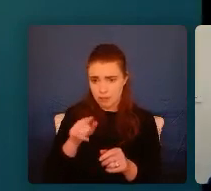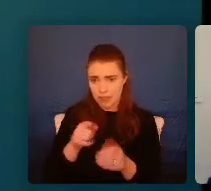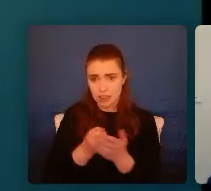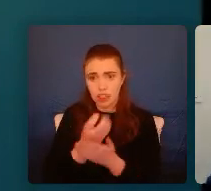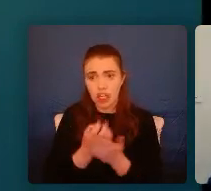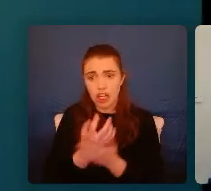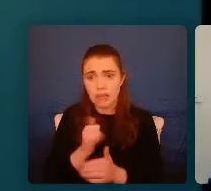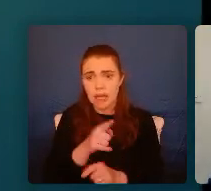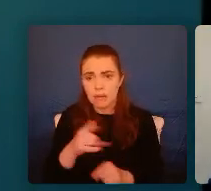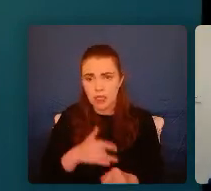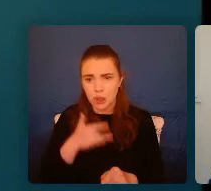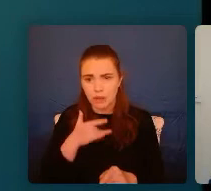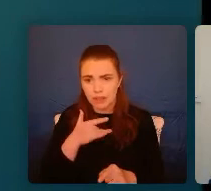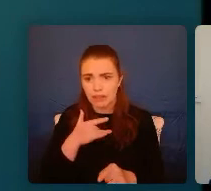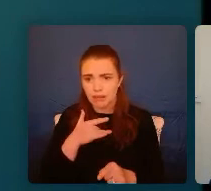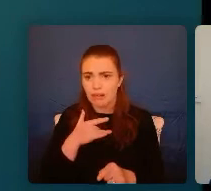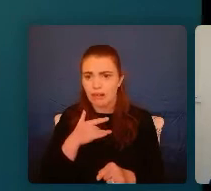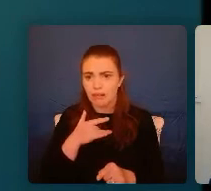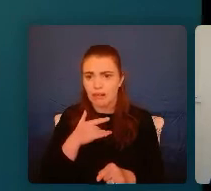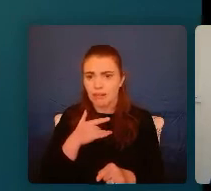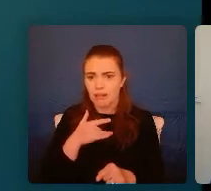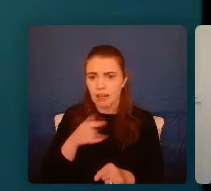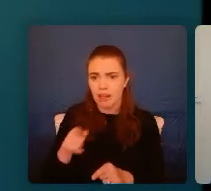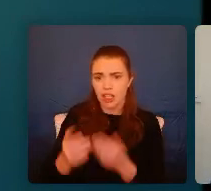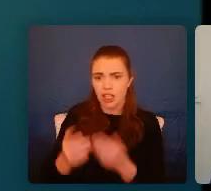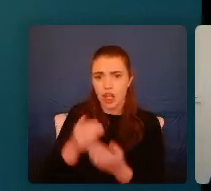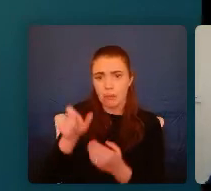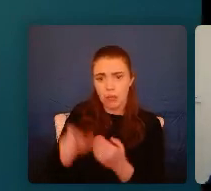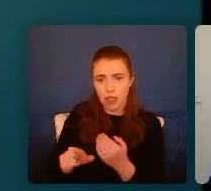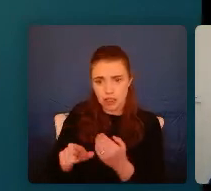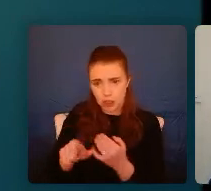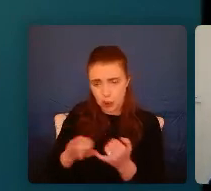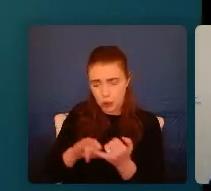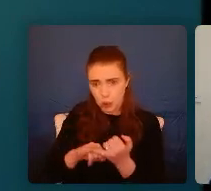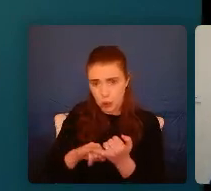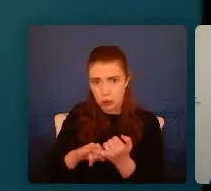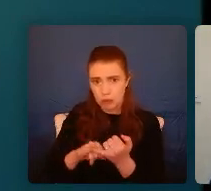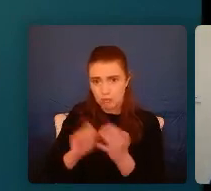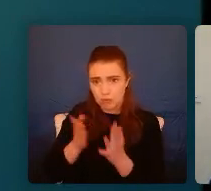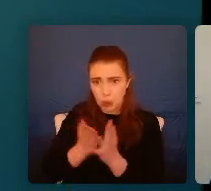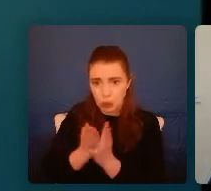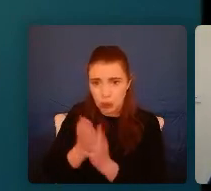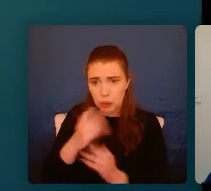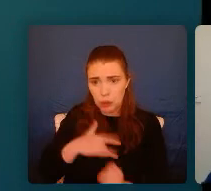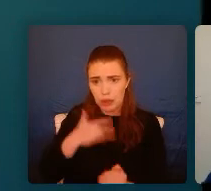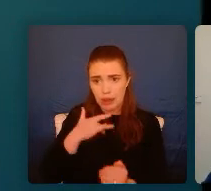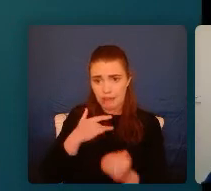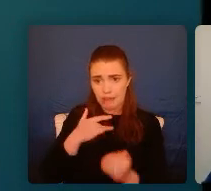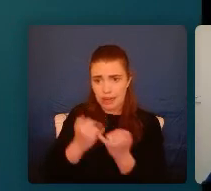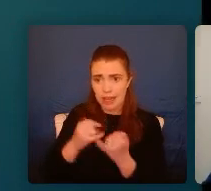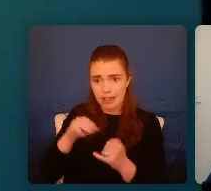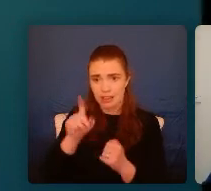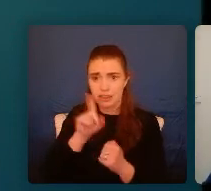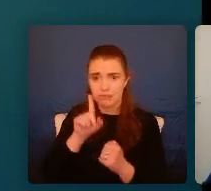psychological trauma that a young person who has been and had the life that Mary had would have gone through. And what